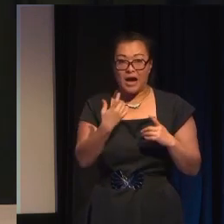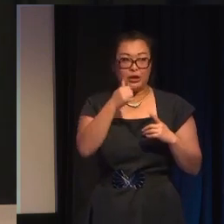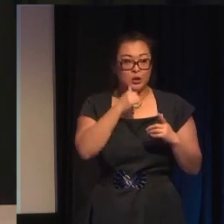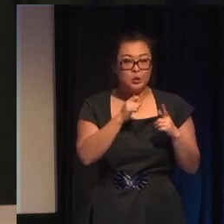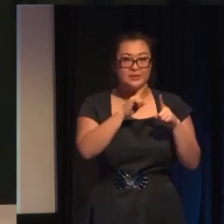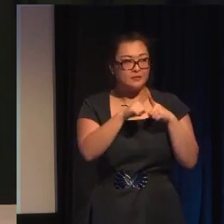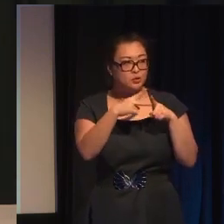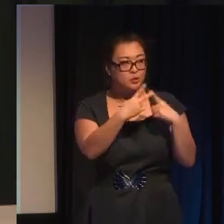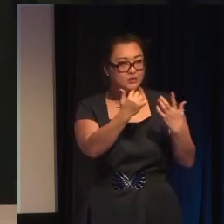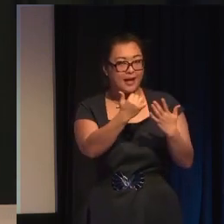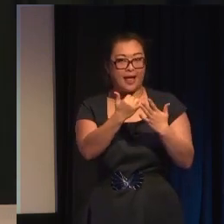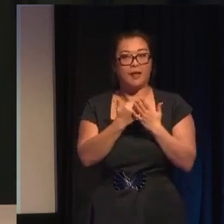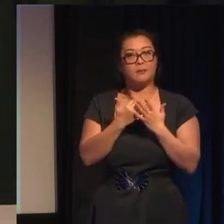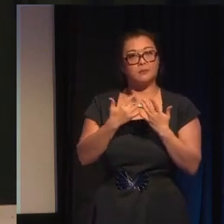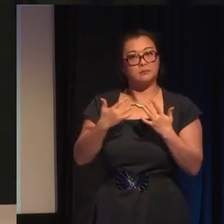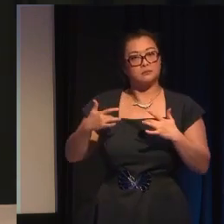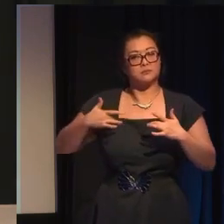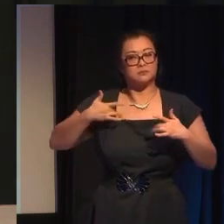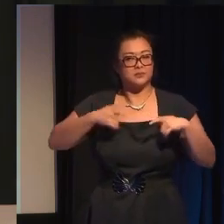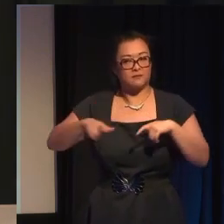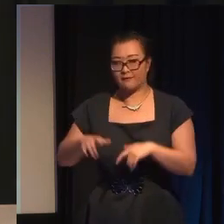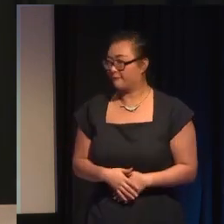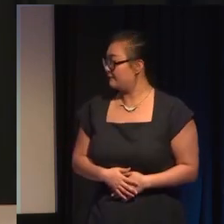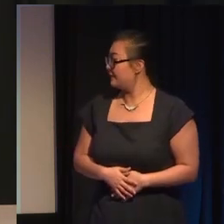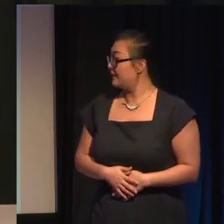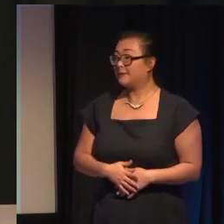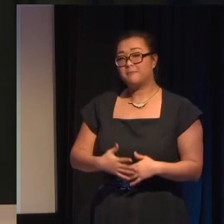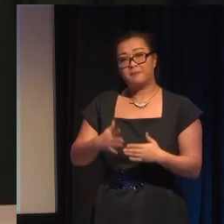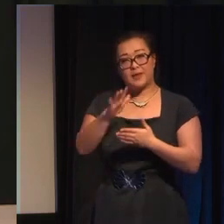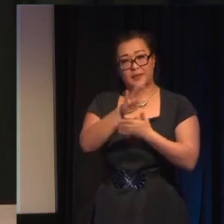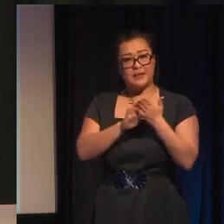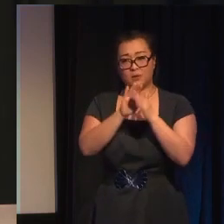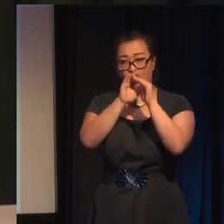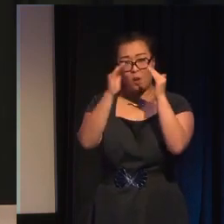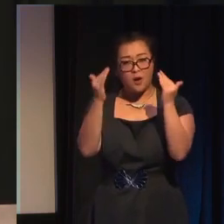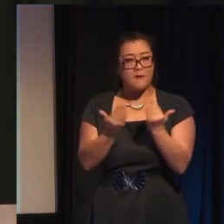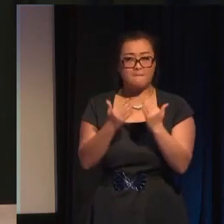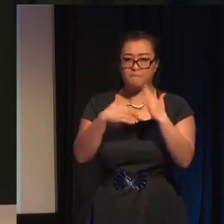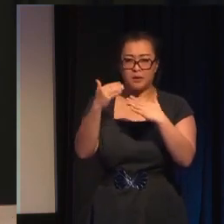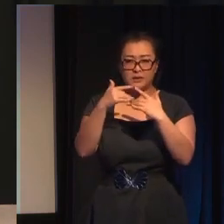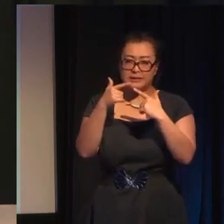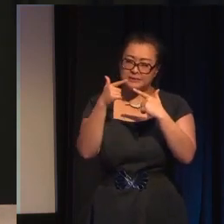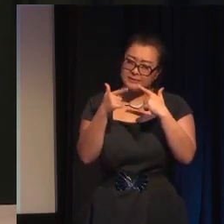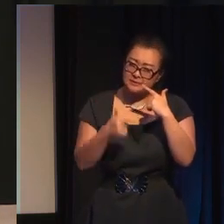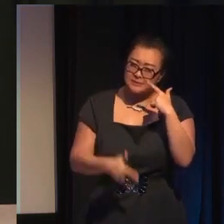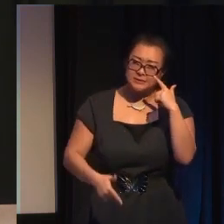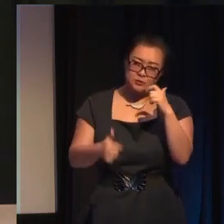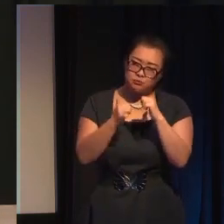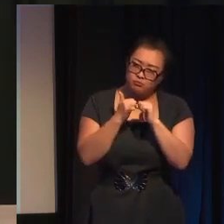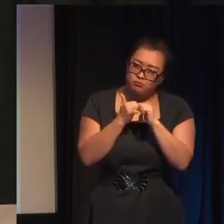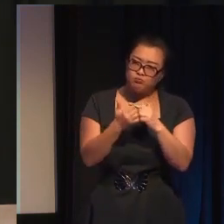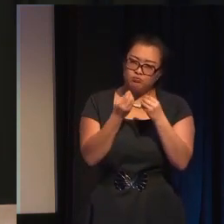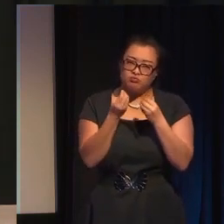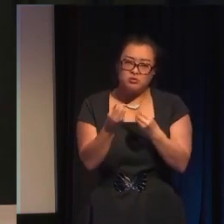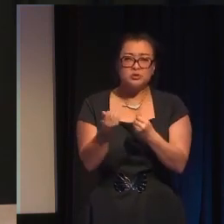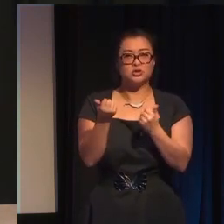in Lamplight City it deepened the world building and it gave us a really interesting character in what might have otherwise